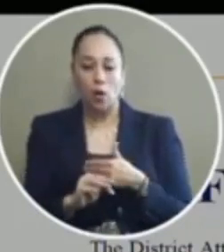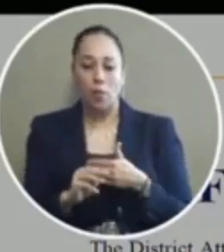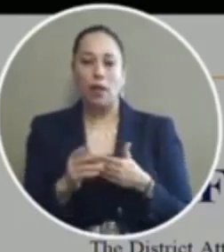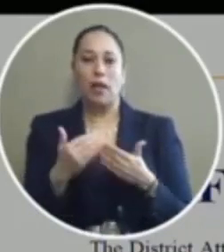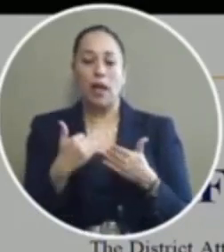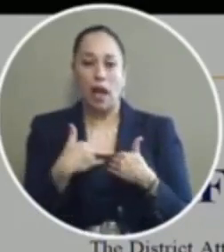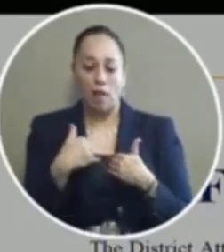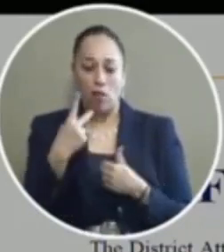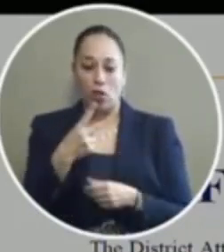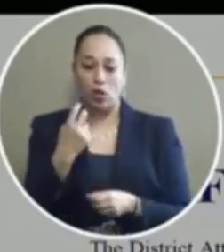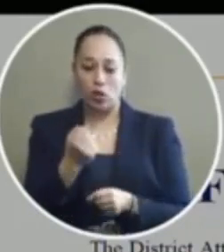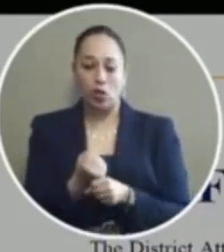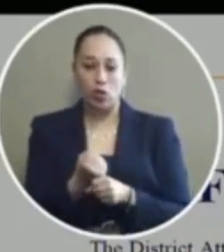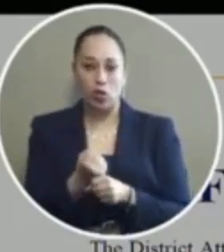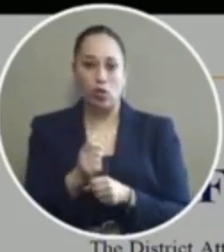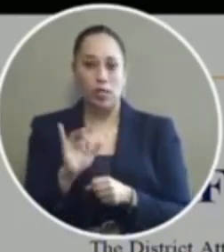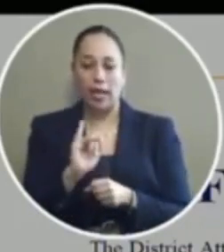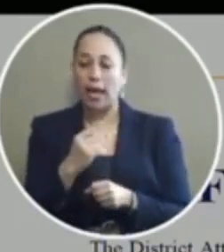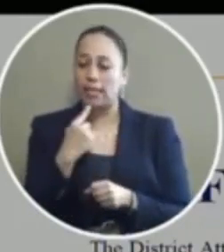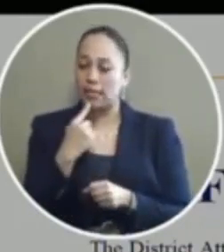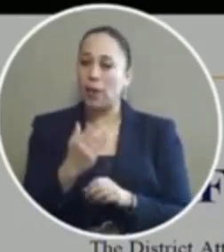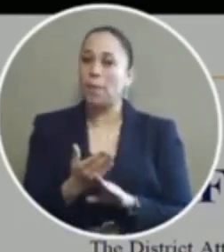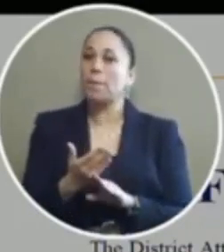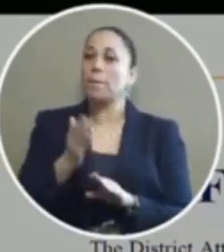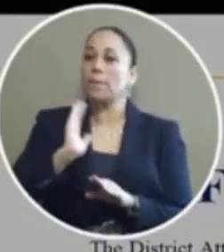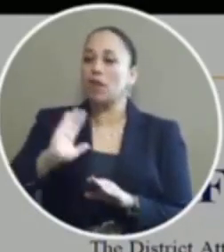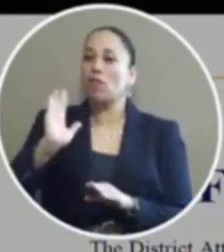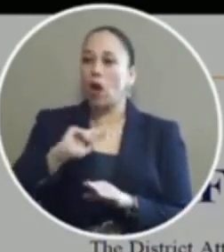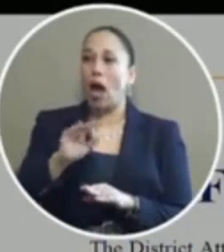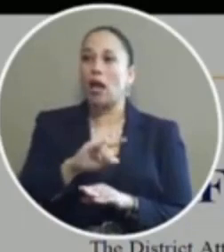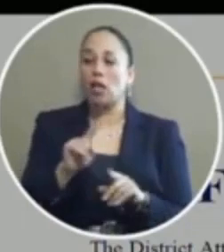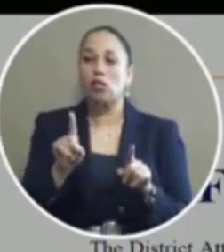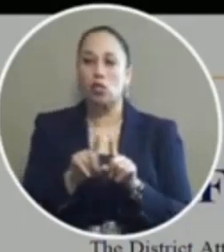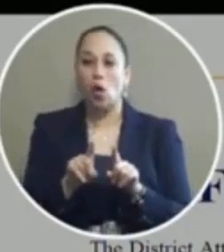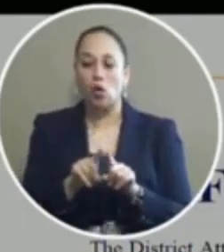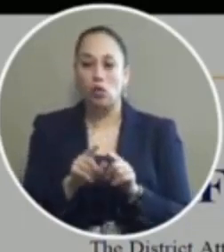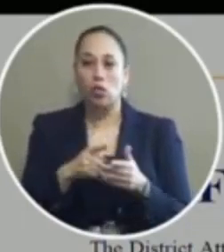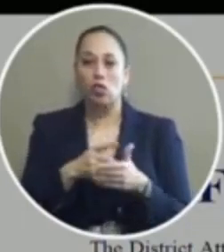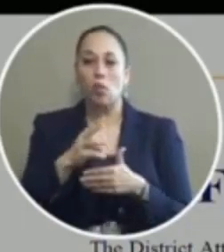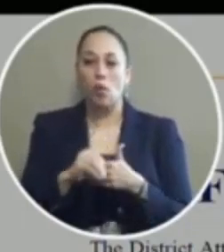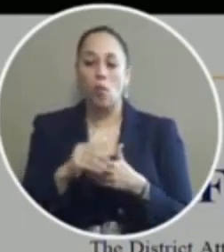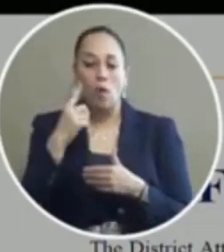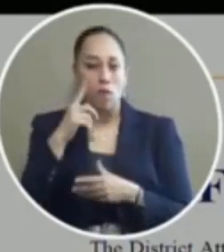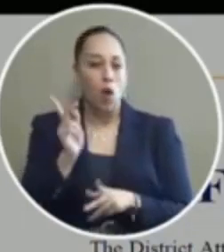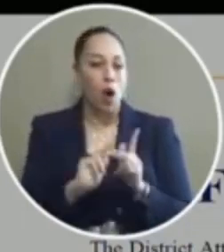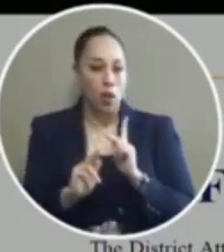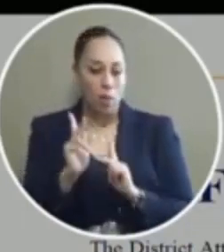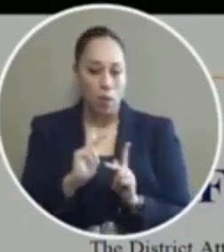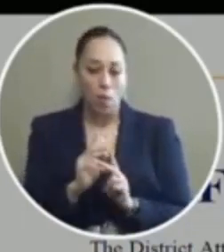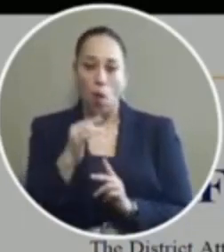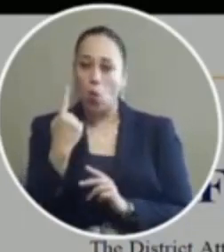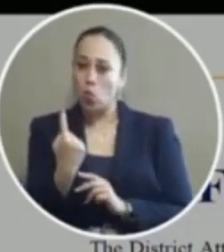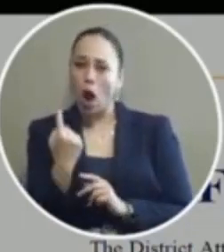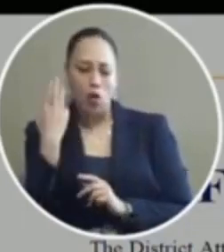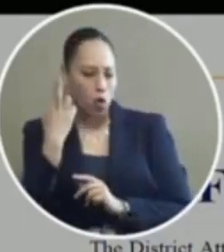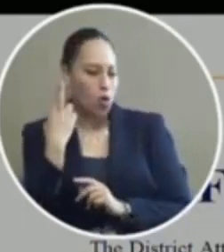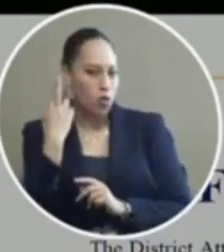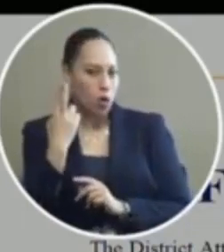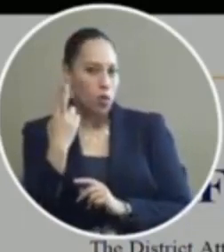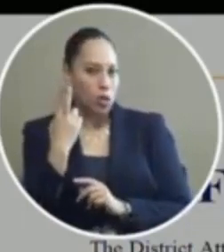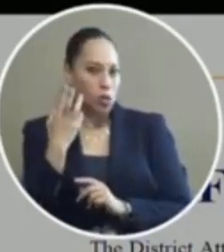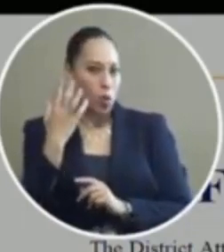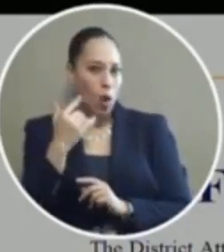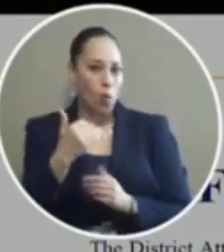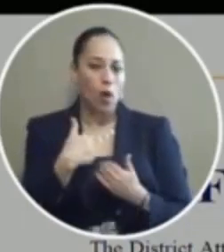existence for two years like I mentioned before and it's also a voluntary program for the individual so one of the reasons we wanted a